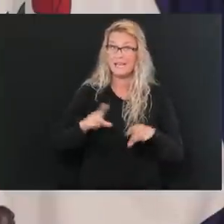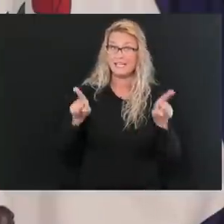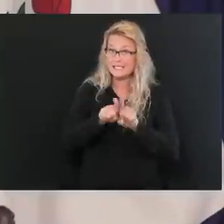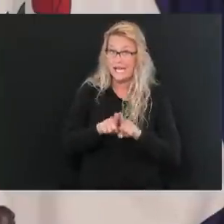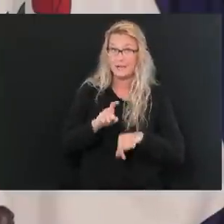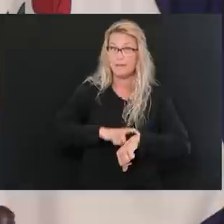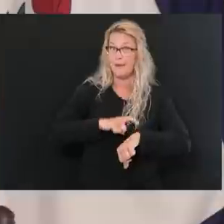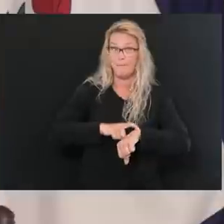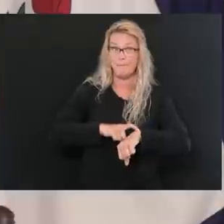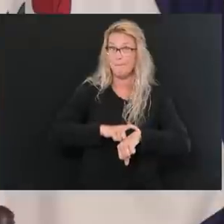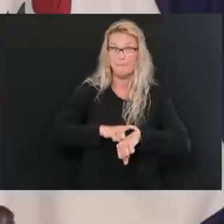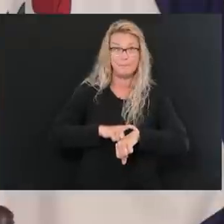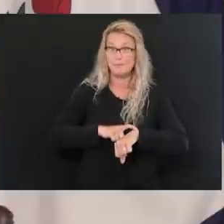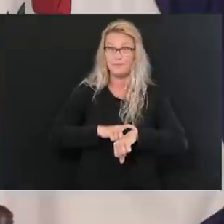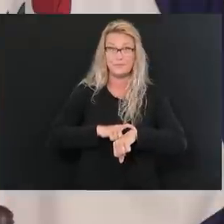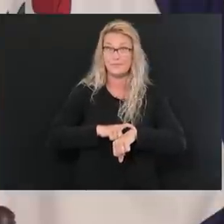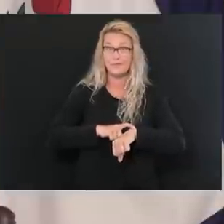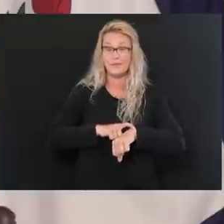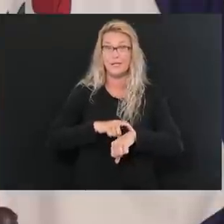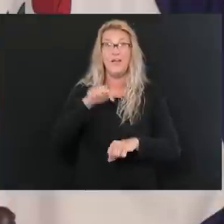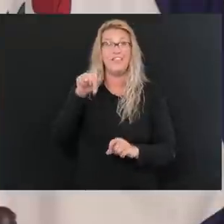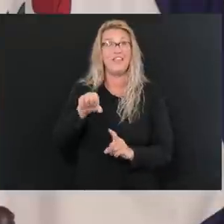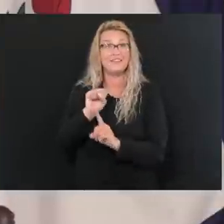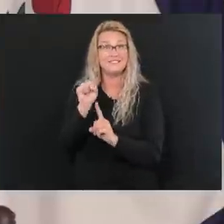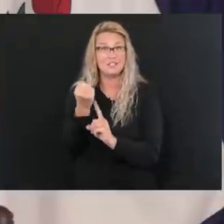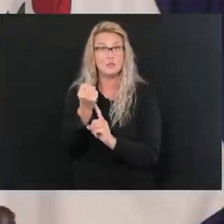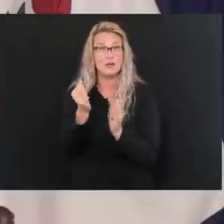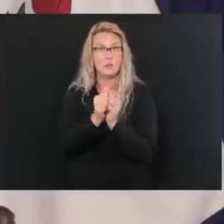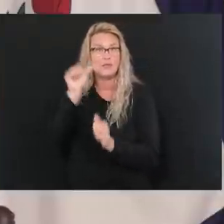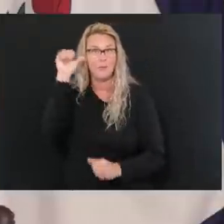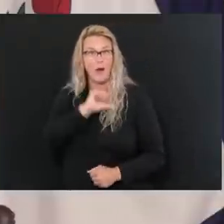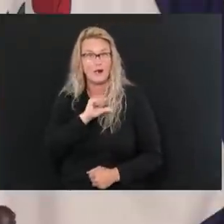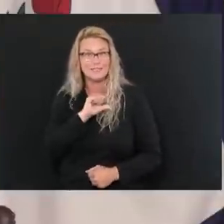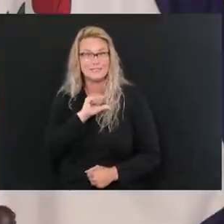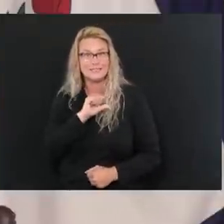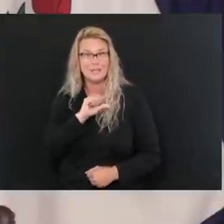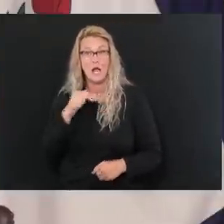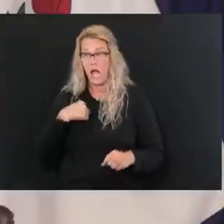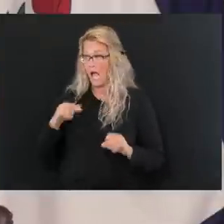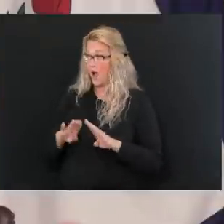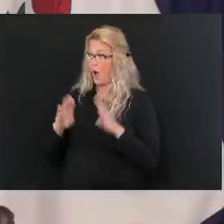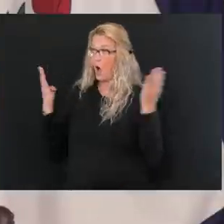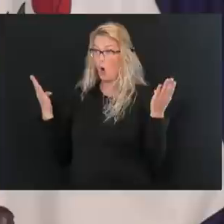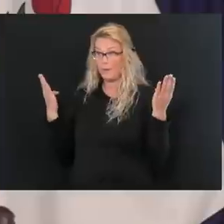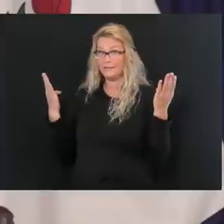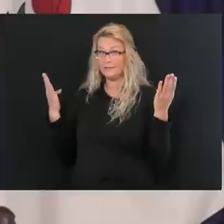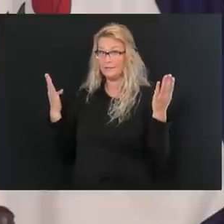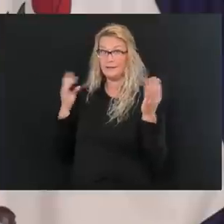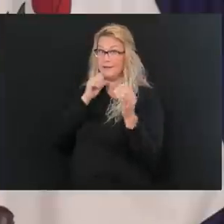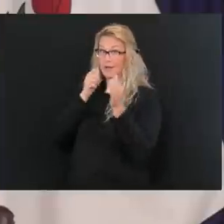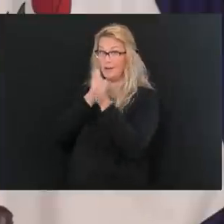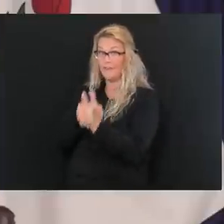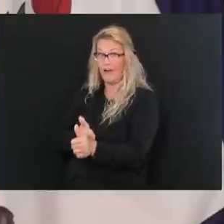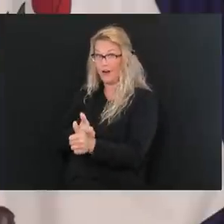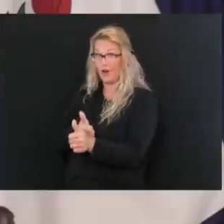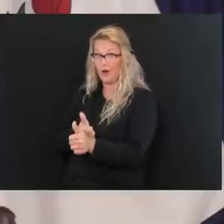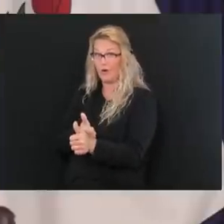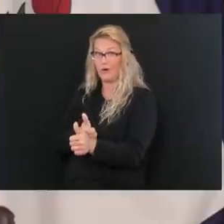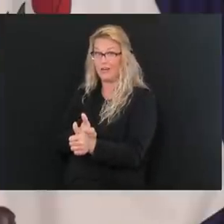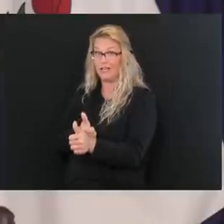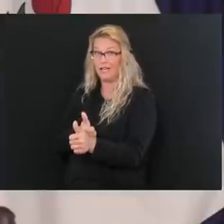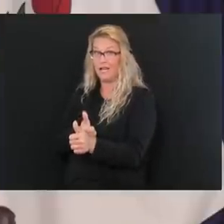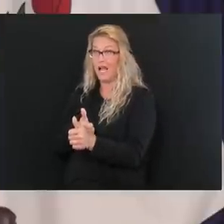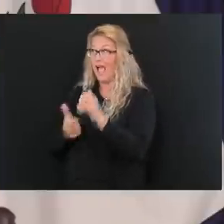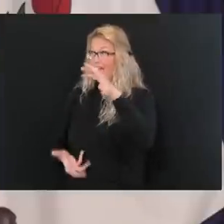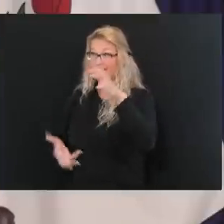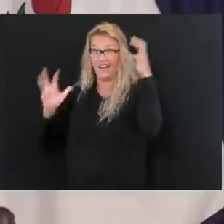both hung up. Well, I mean, that's the situation we're in right there with the bars. We opened up, we didn't follow the guidelines. We had an avalanche